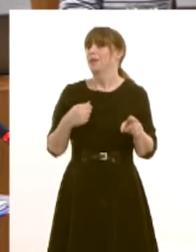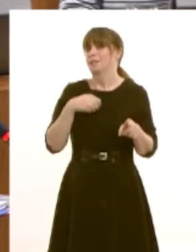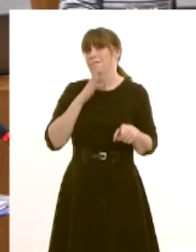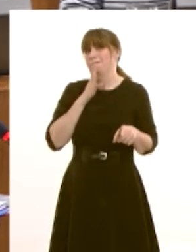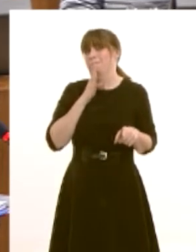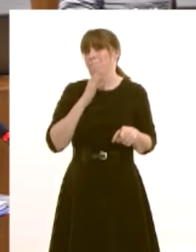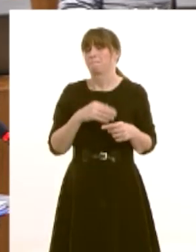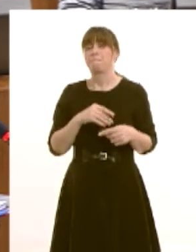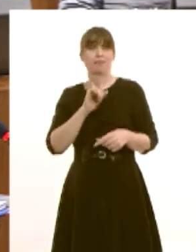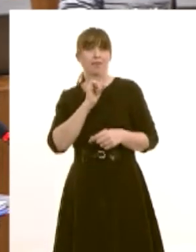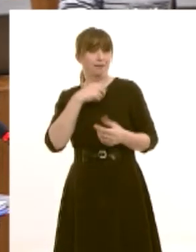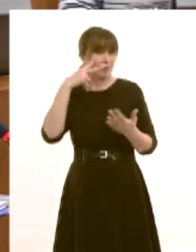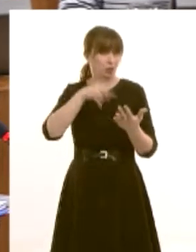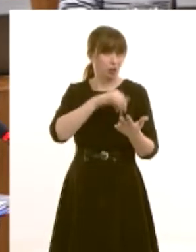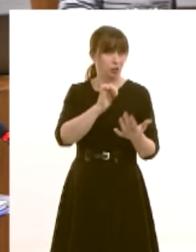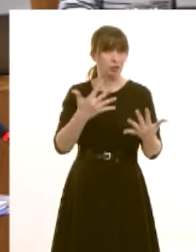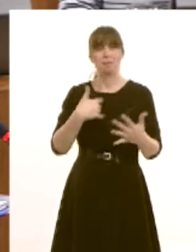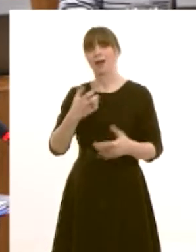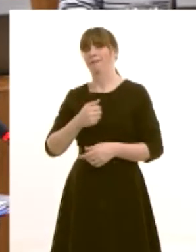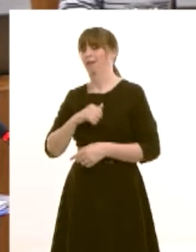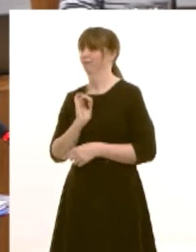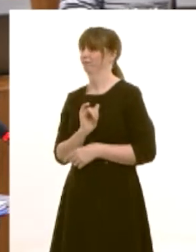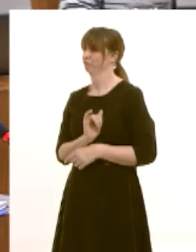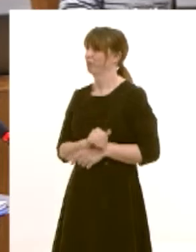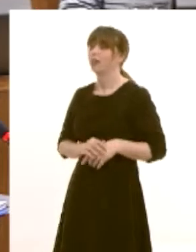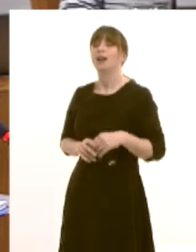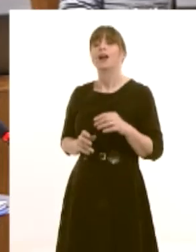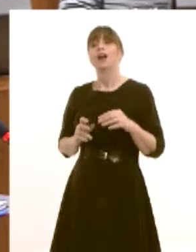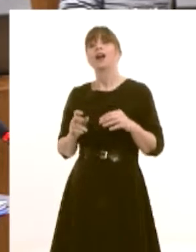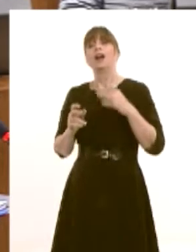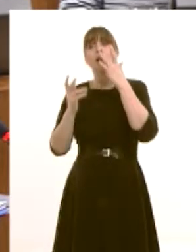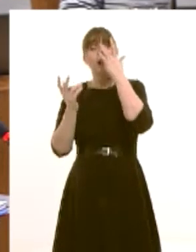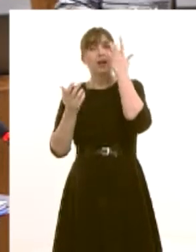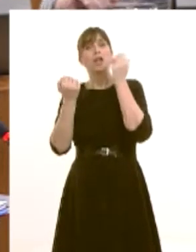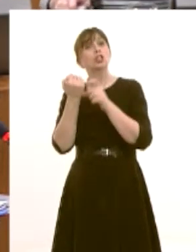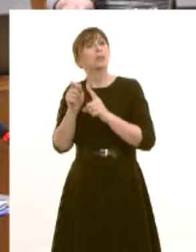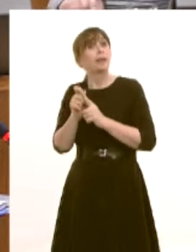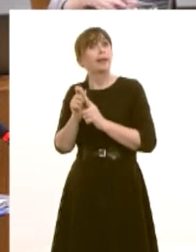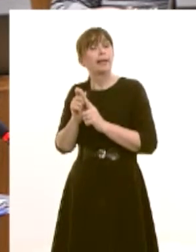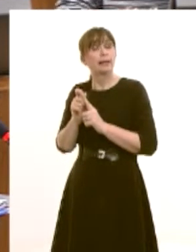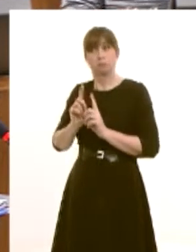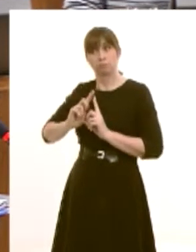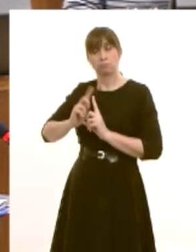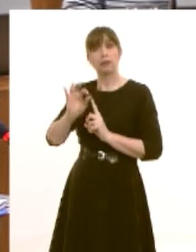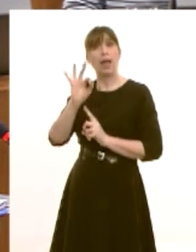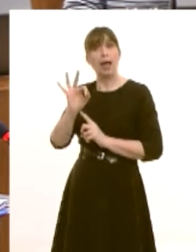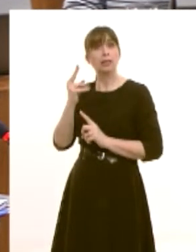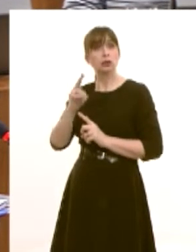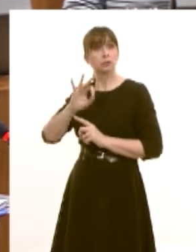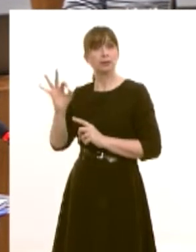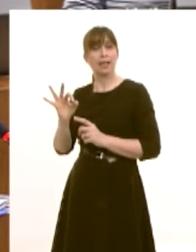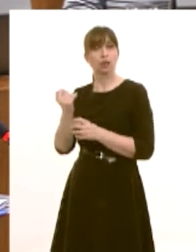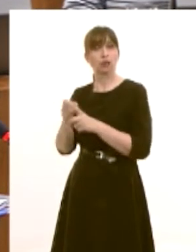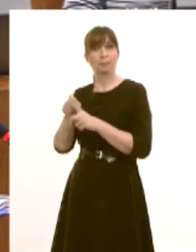on it but bear in mind my skepticism from the beginning now in terms of access to gp appointments and said you are 82 percent of